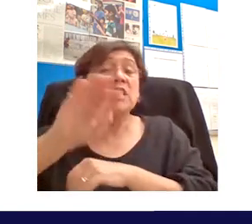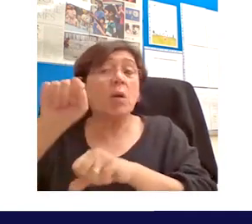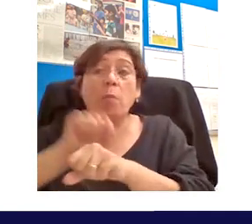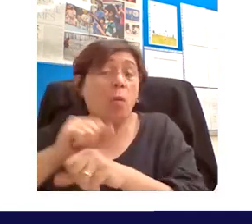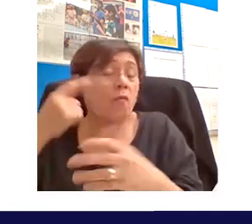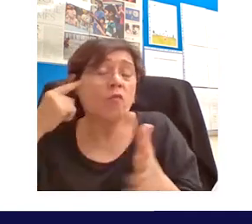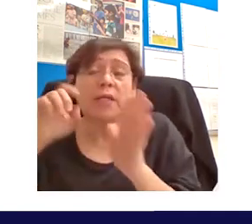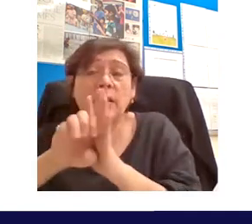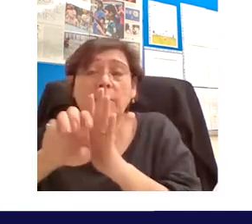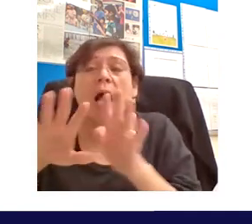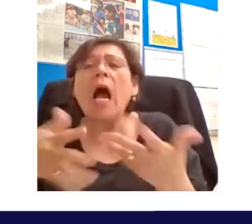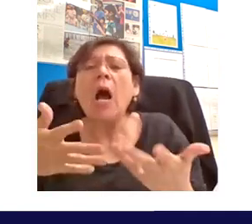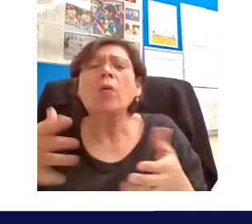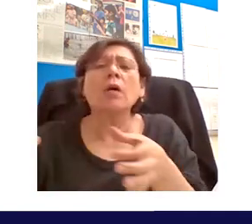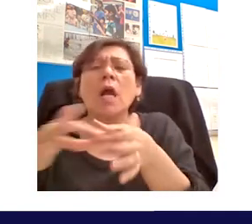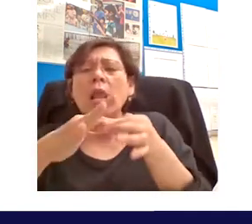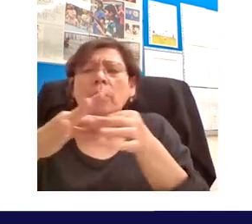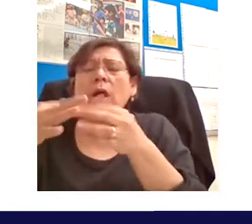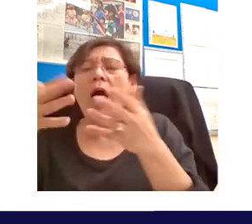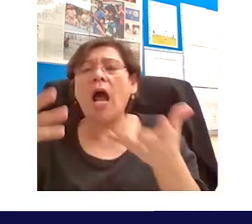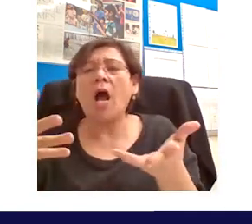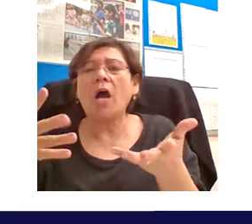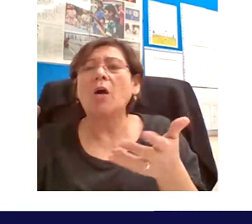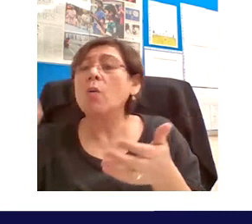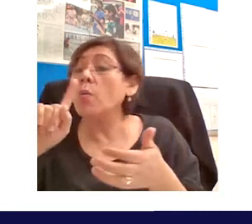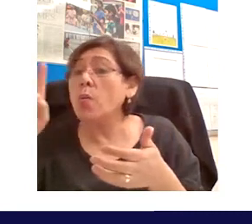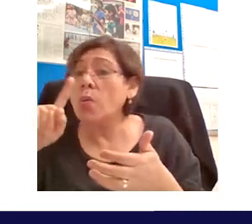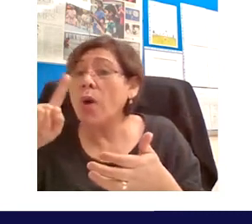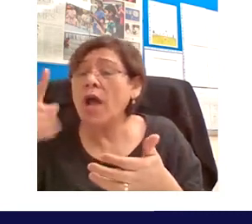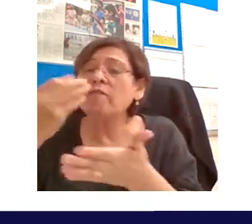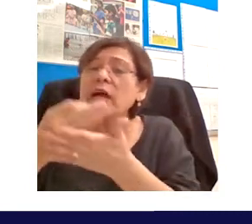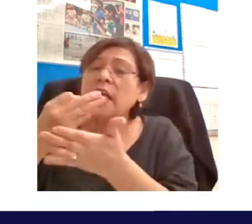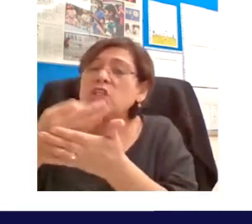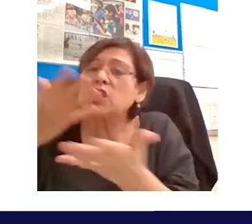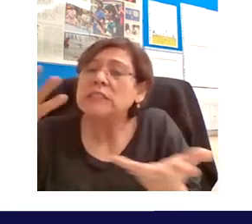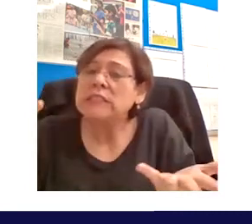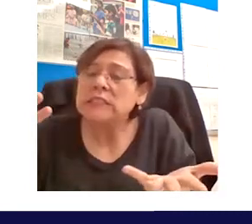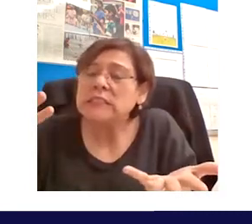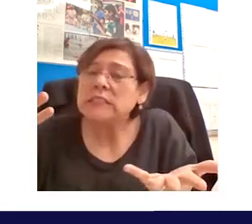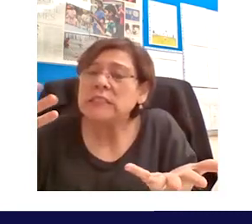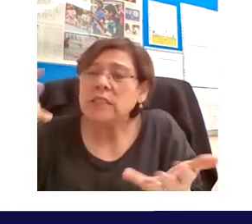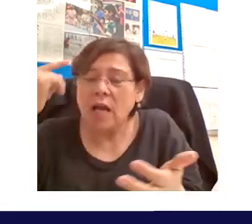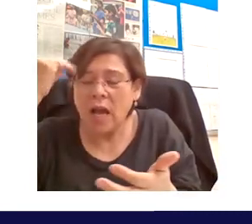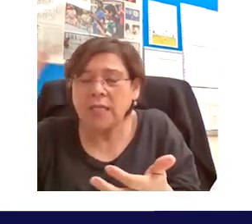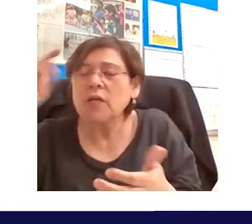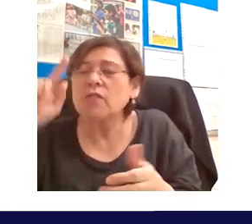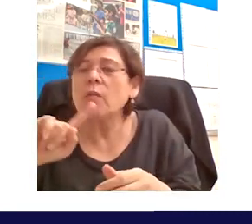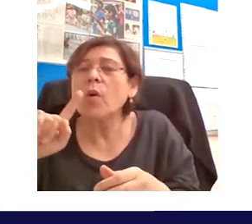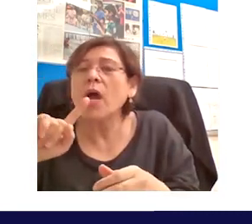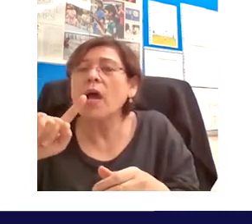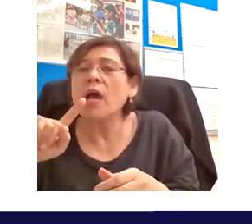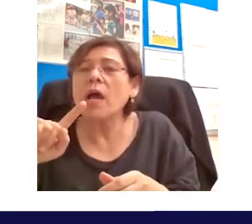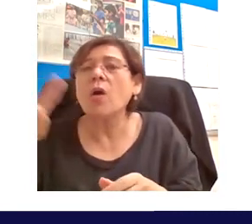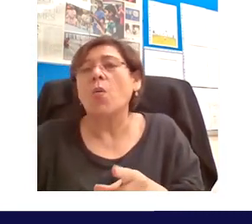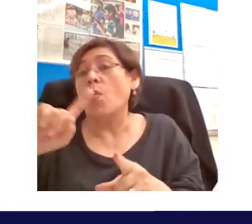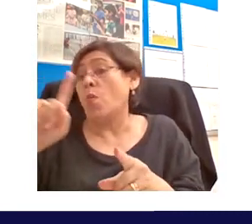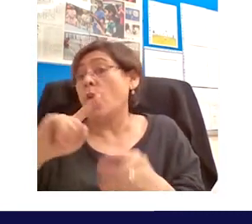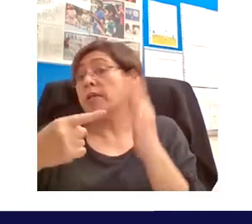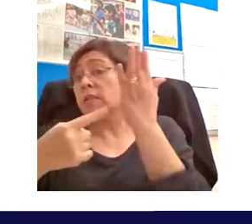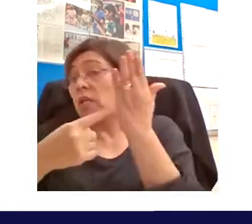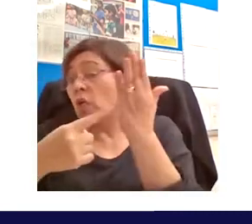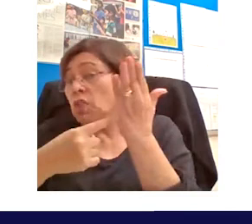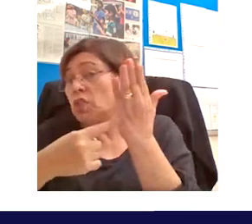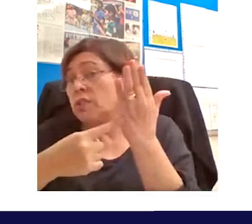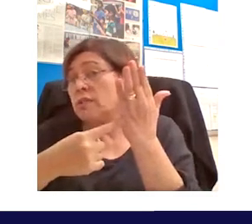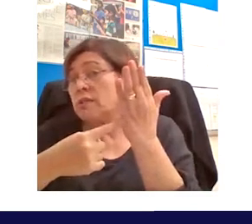that collaboration how do you see that happening where's the financial impetus going to come from where's the technological expertise going